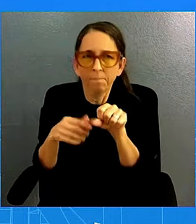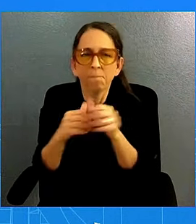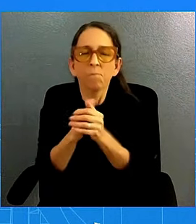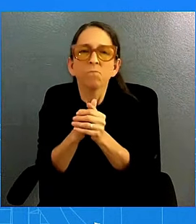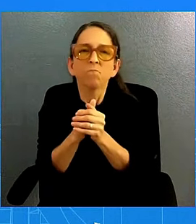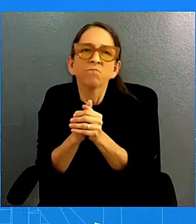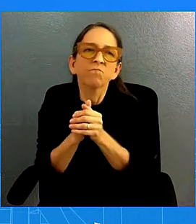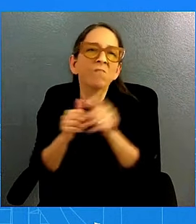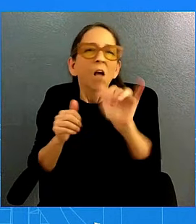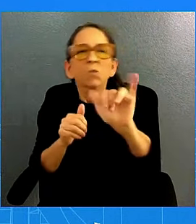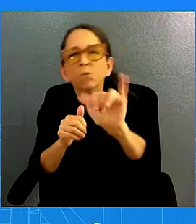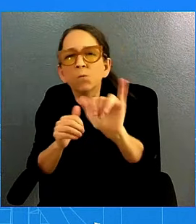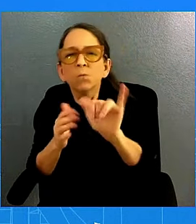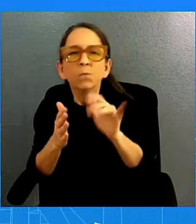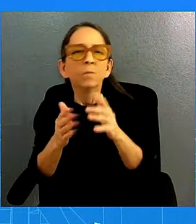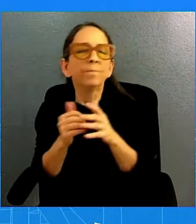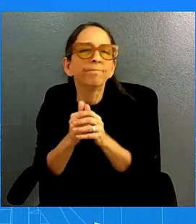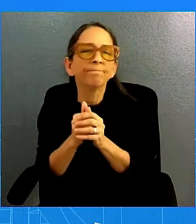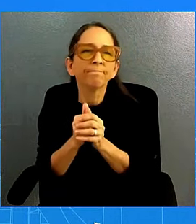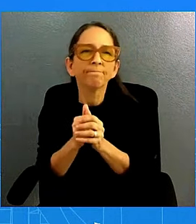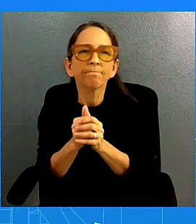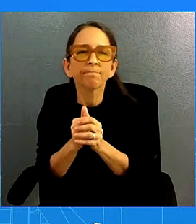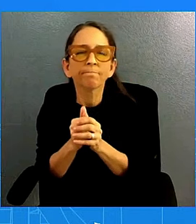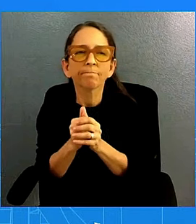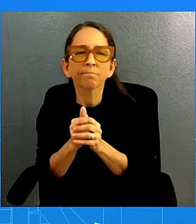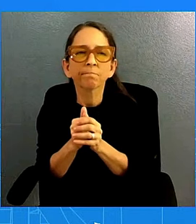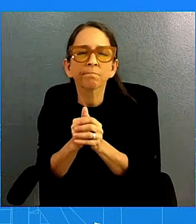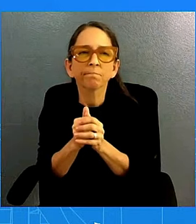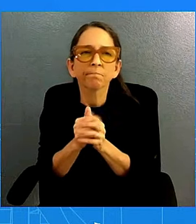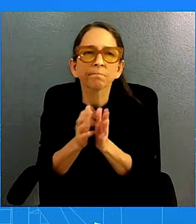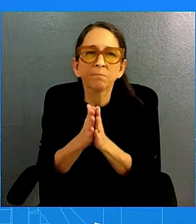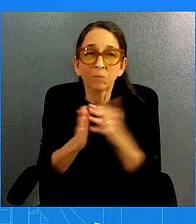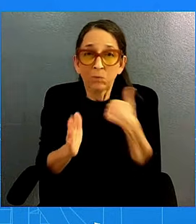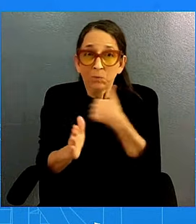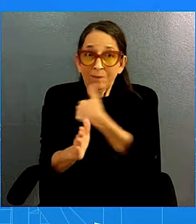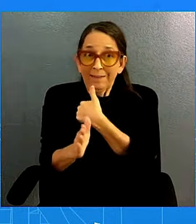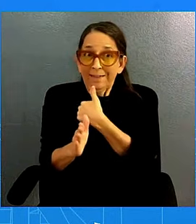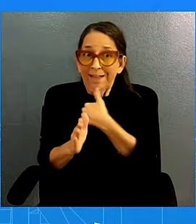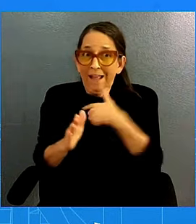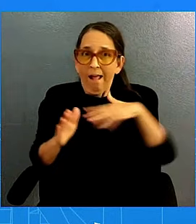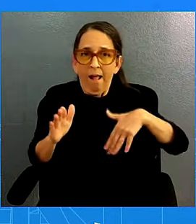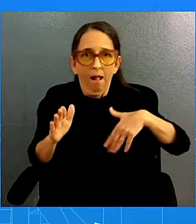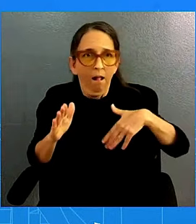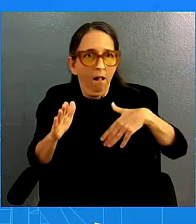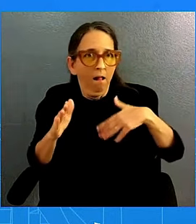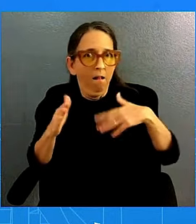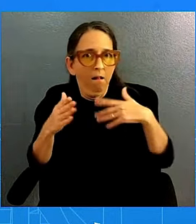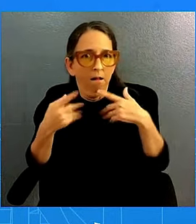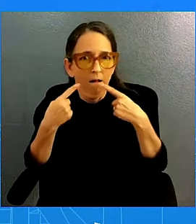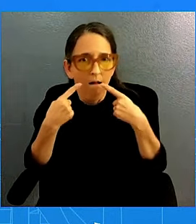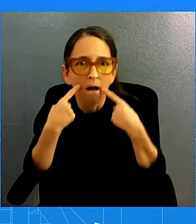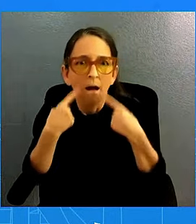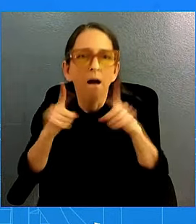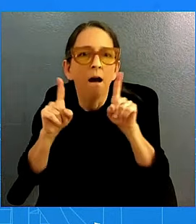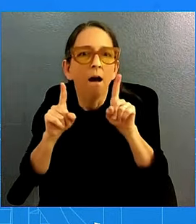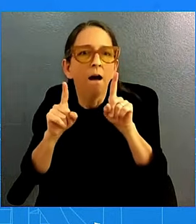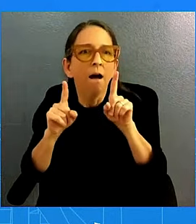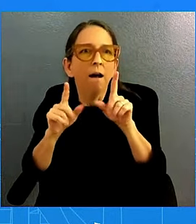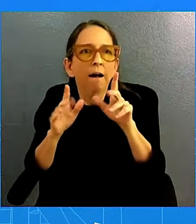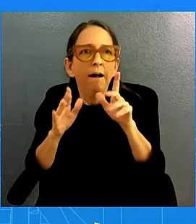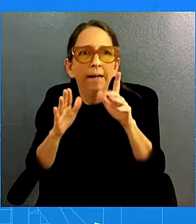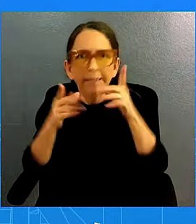we haven't found purchase here with this deal, we're not going to stop trying. That